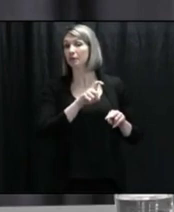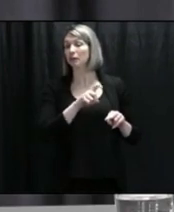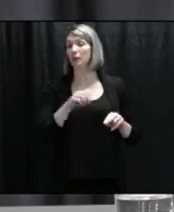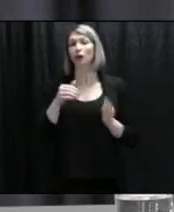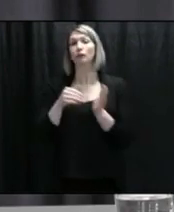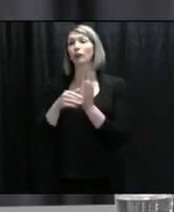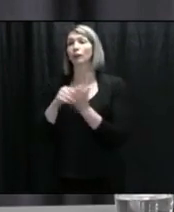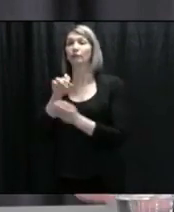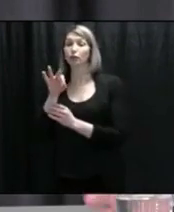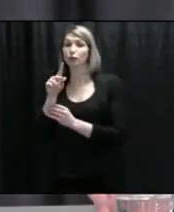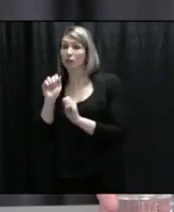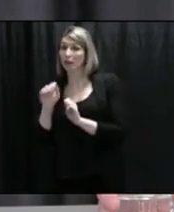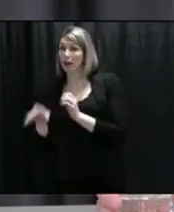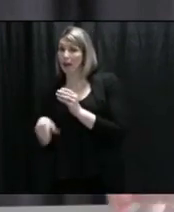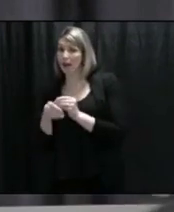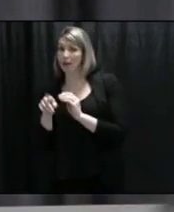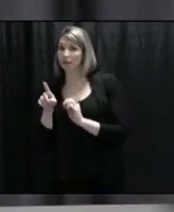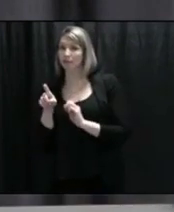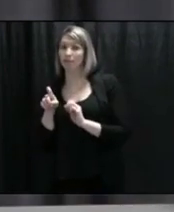Dr. Fitzgerald's got a different number.